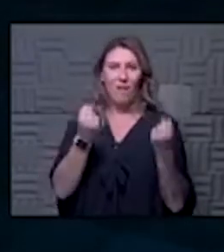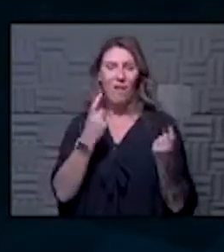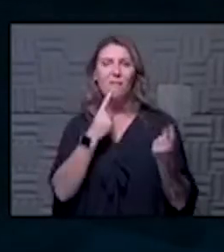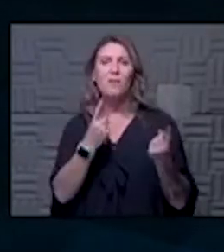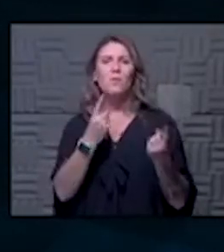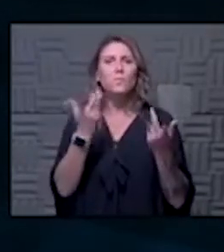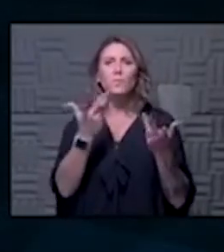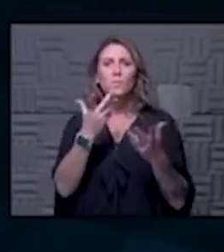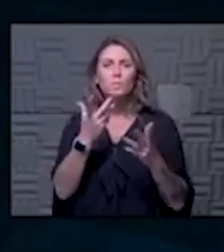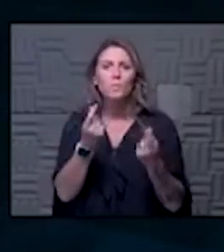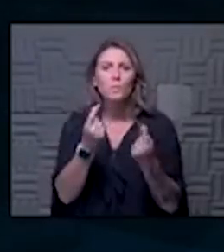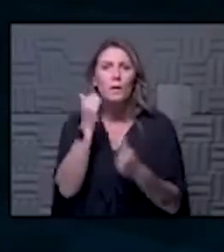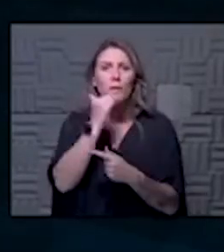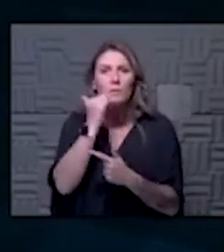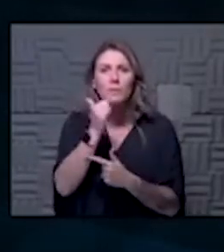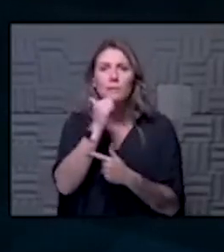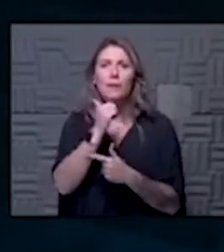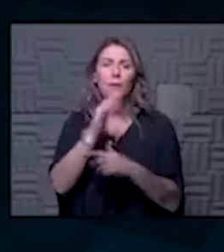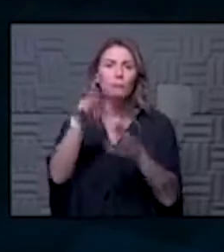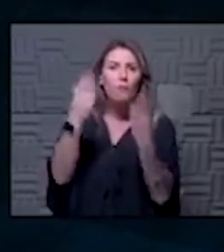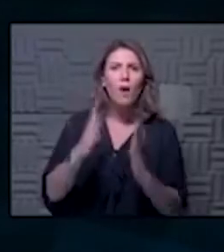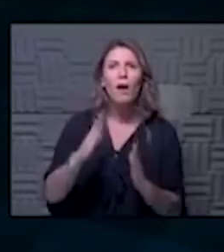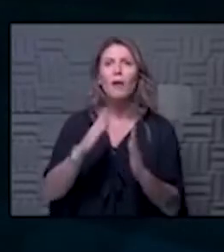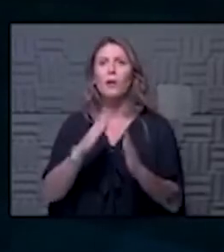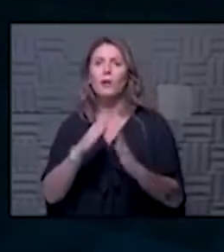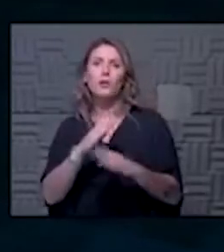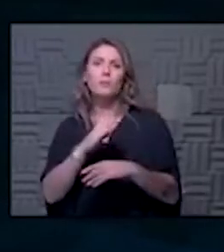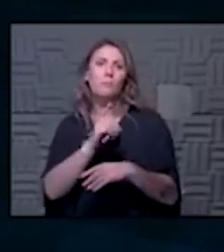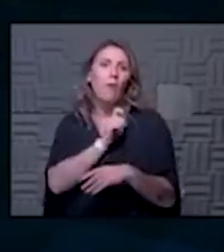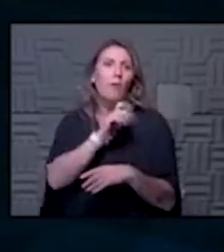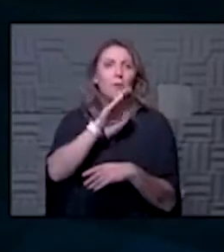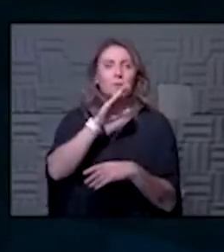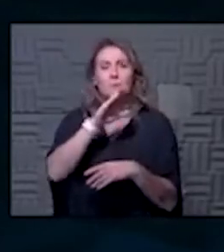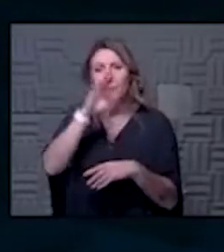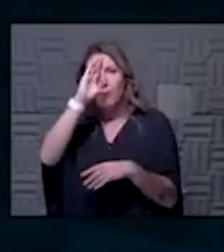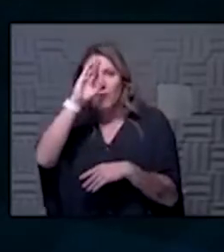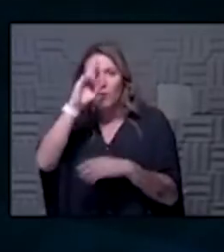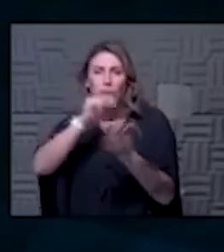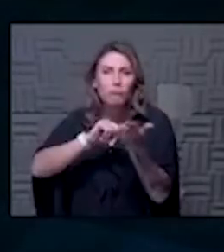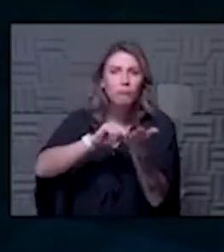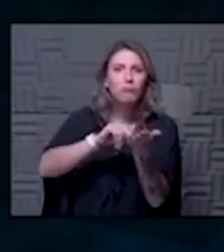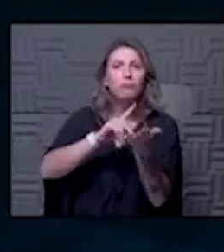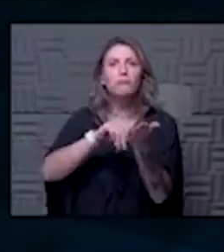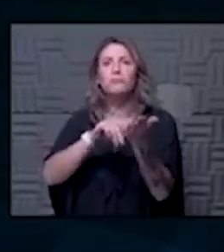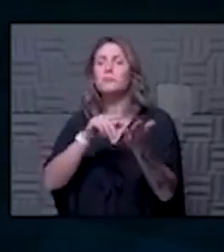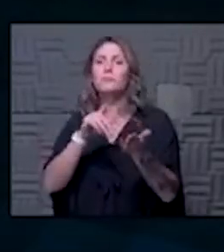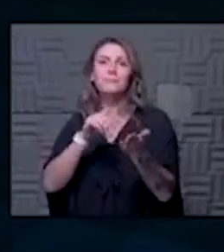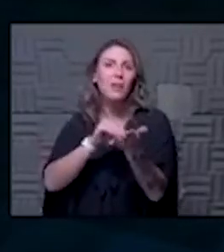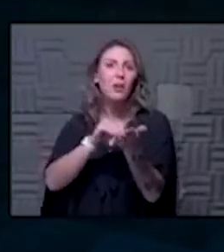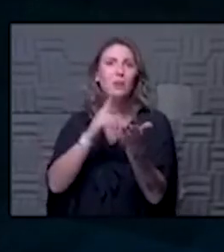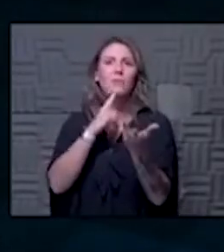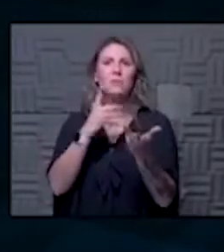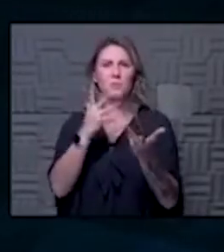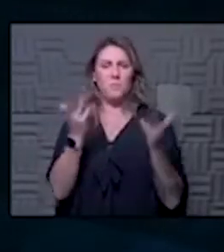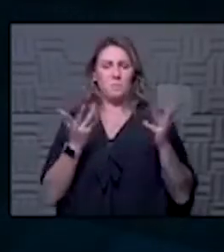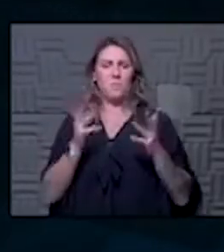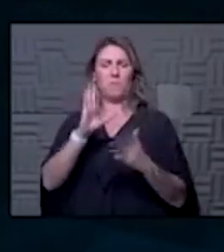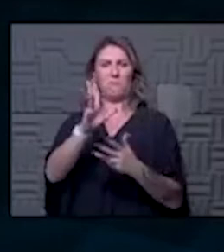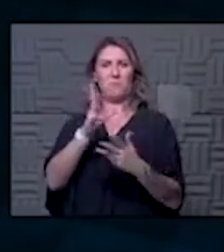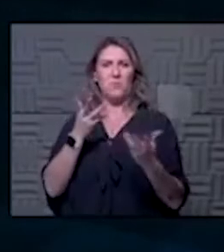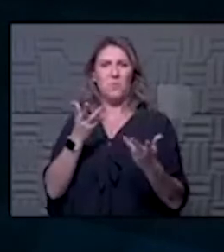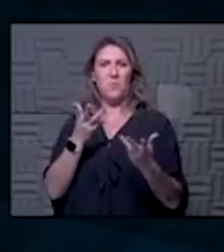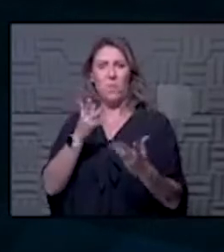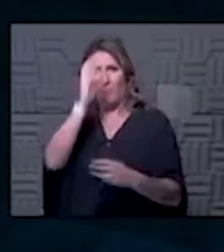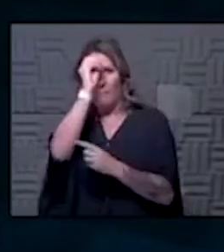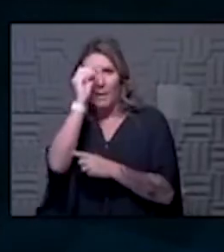basis with providers frontline health care workers and and what's your sense of sort of the state of the union for for people who are in